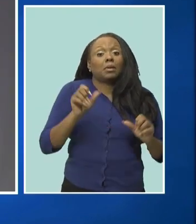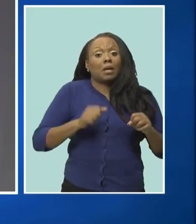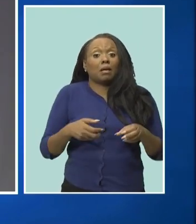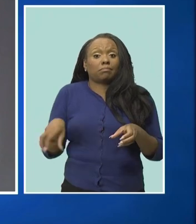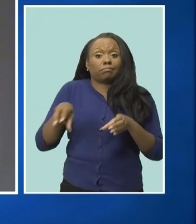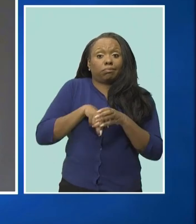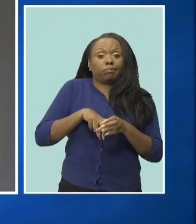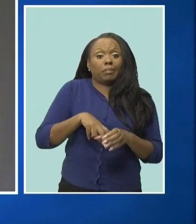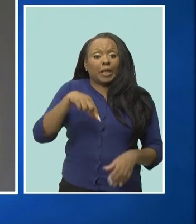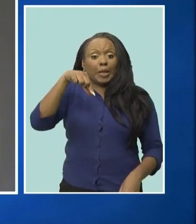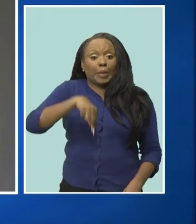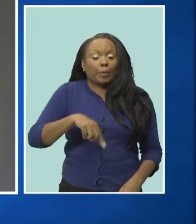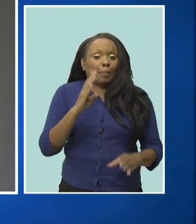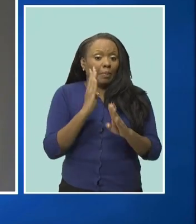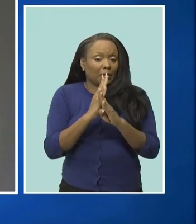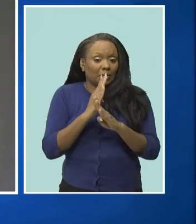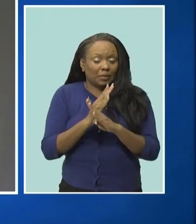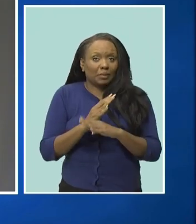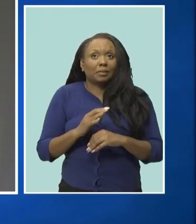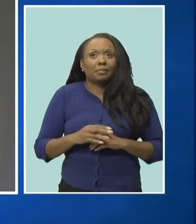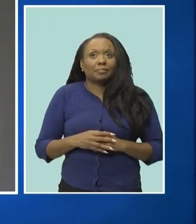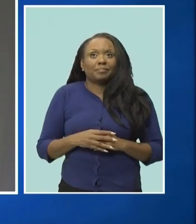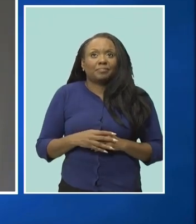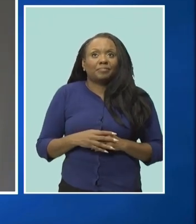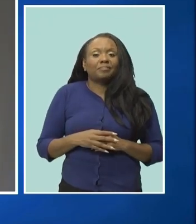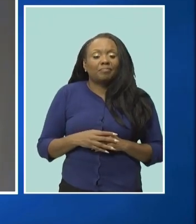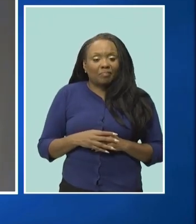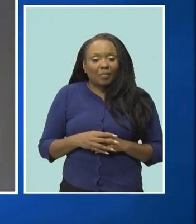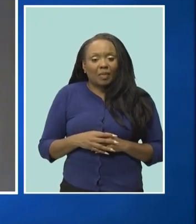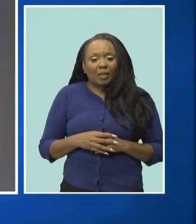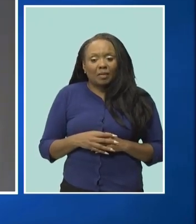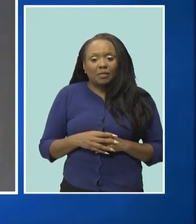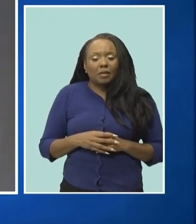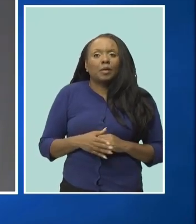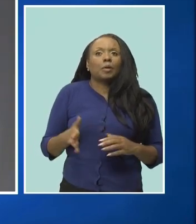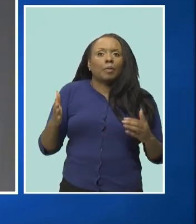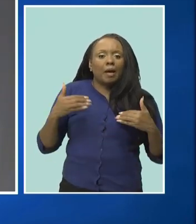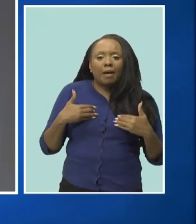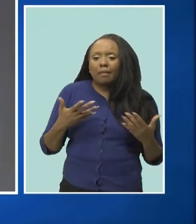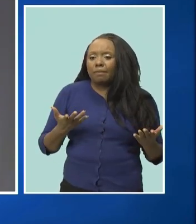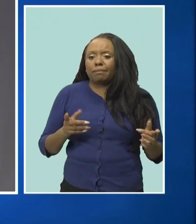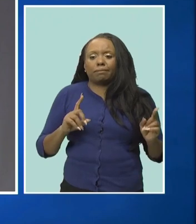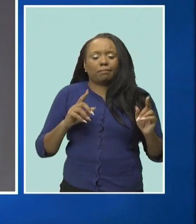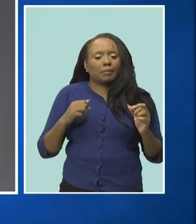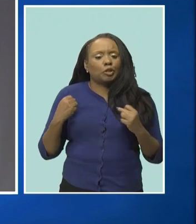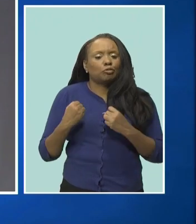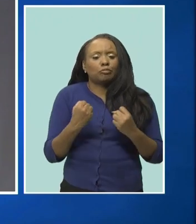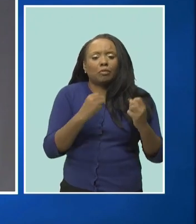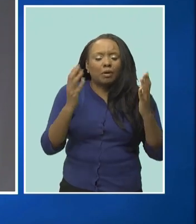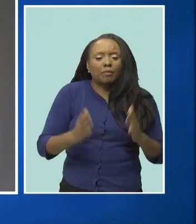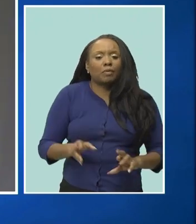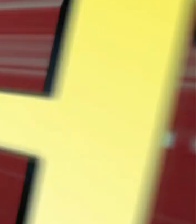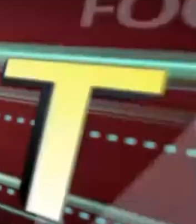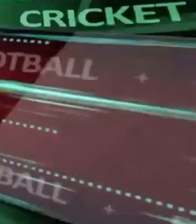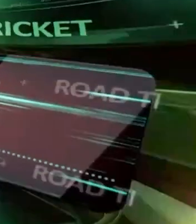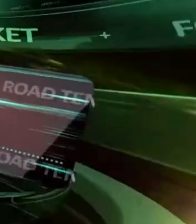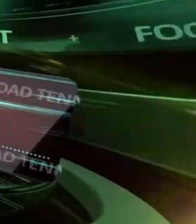will be in your back smoothie is rearing and ready to go transporting you safely to the cbc